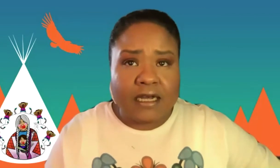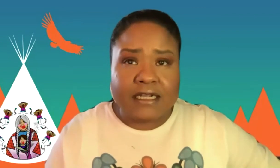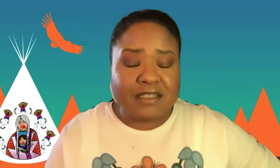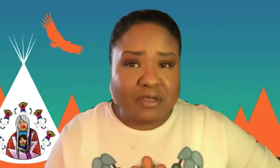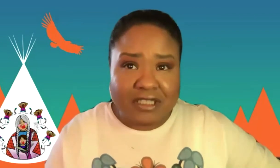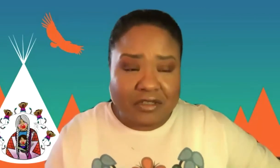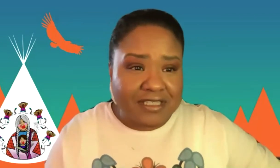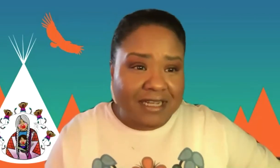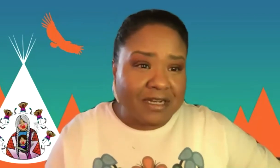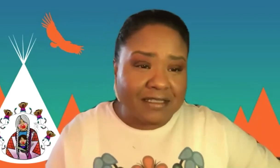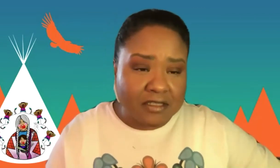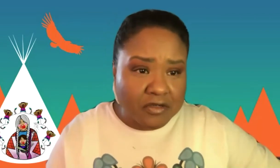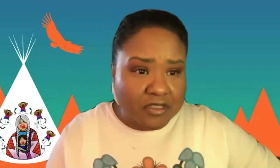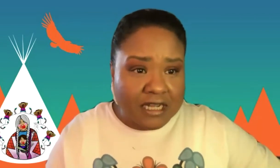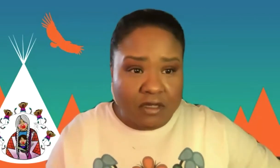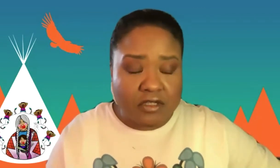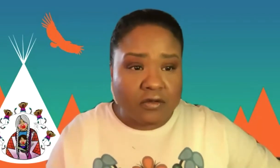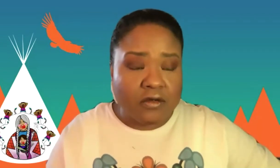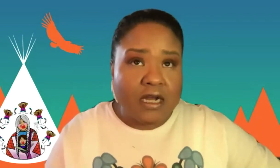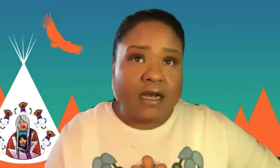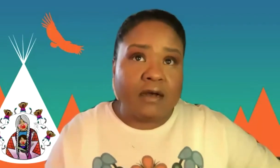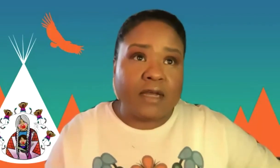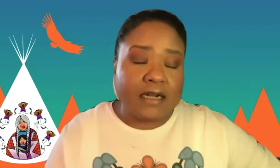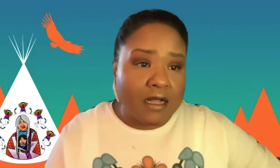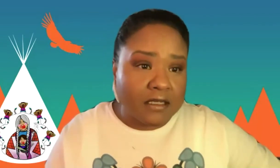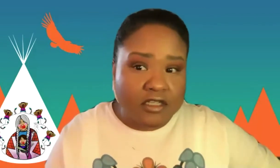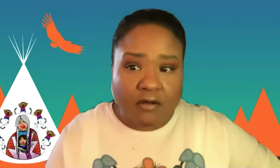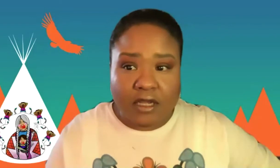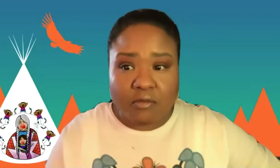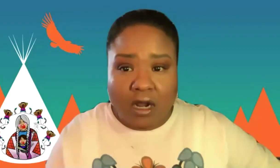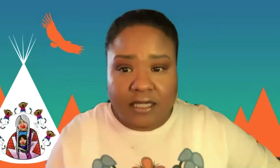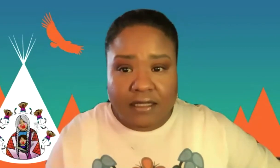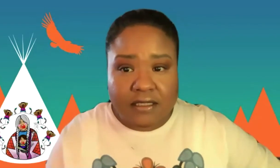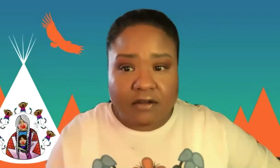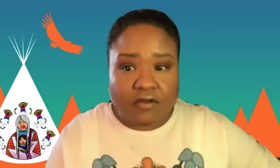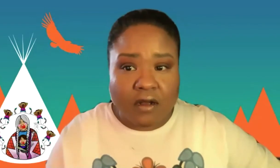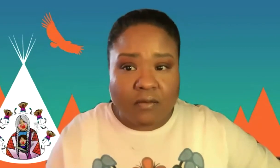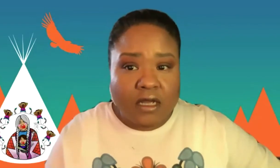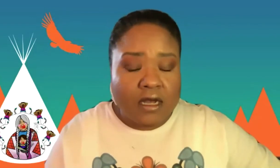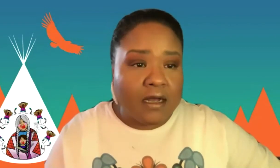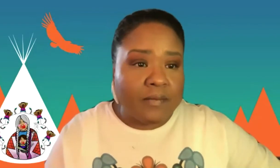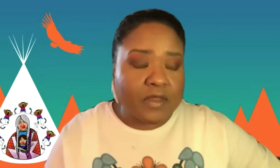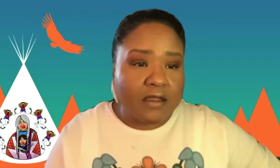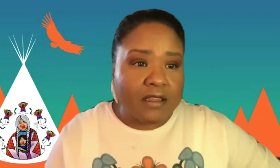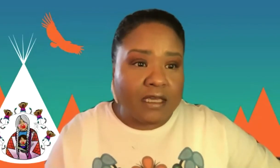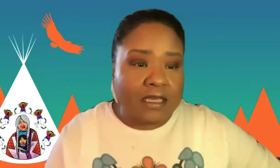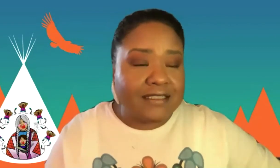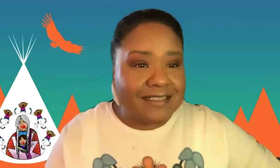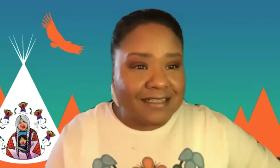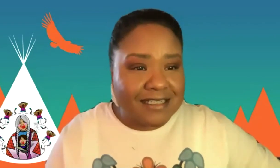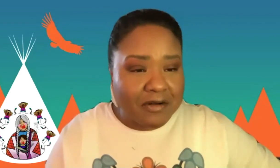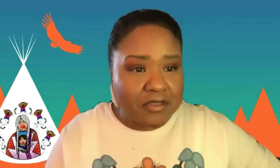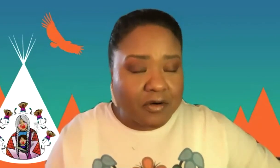It is a political statement. It is a social statement to acknowledge that we are broadcasting from the